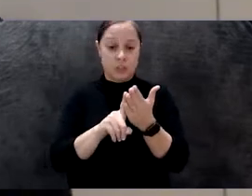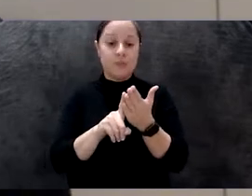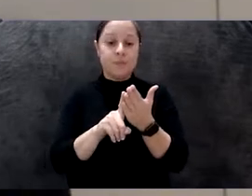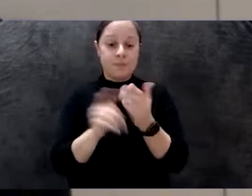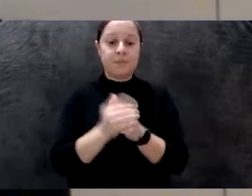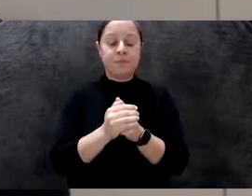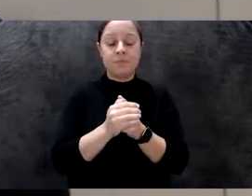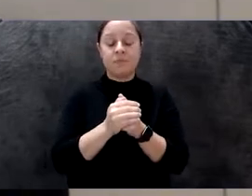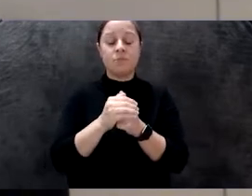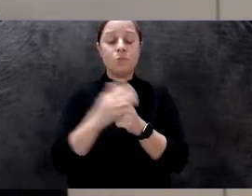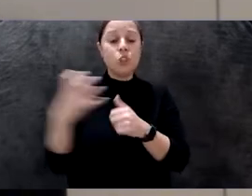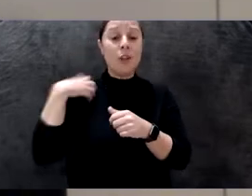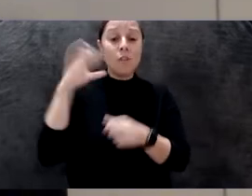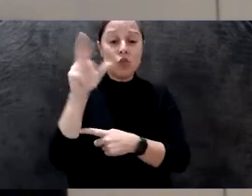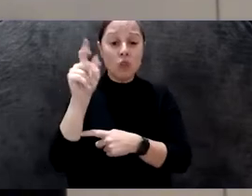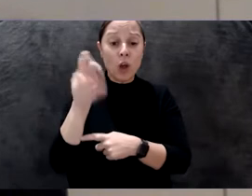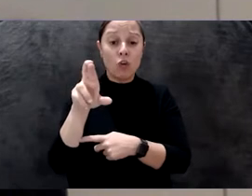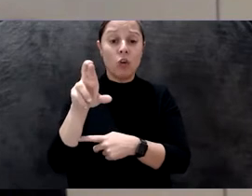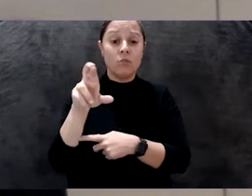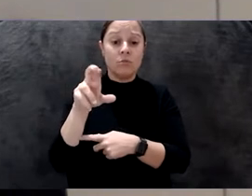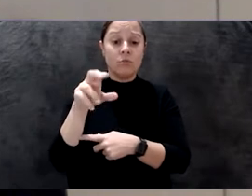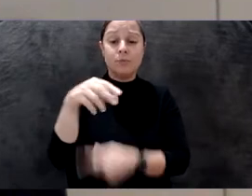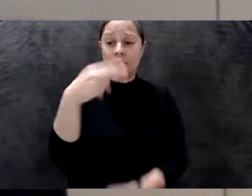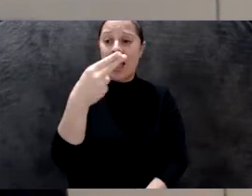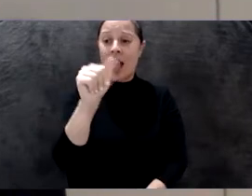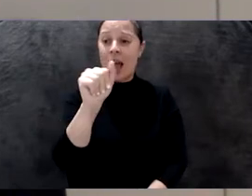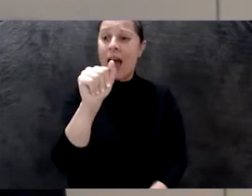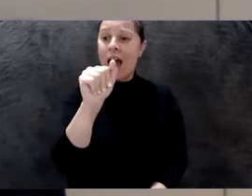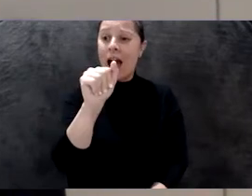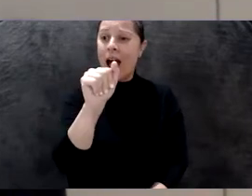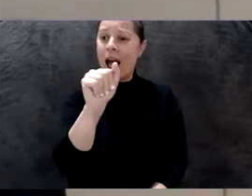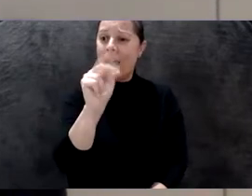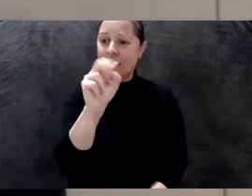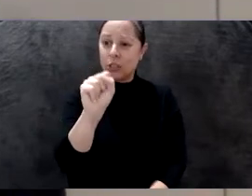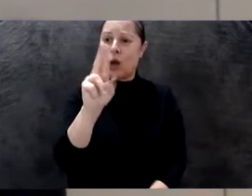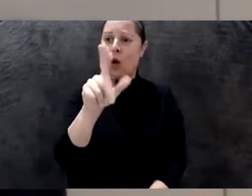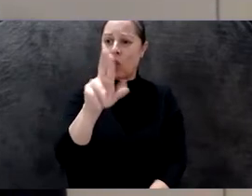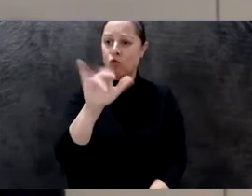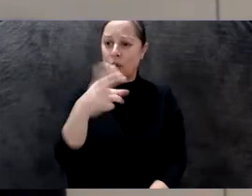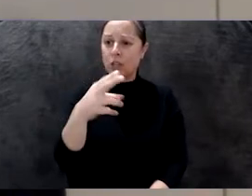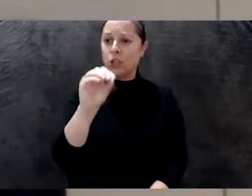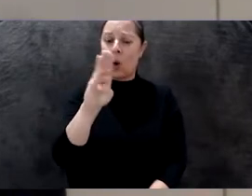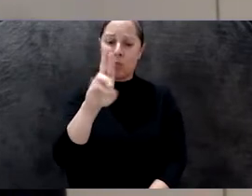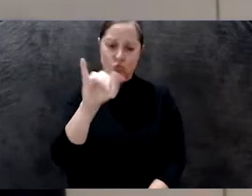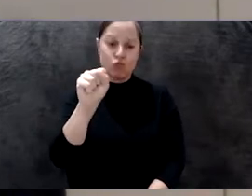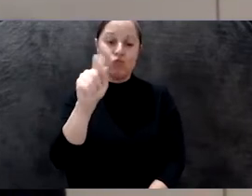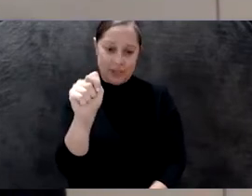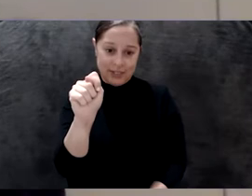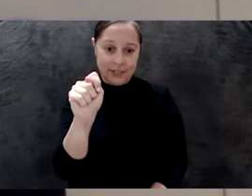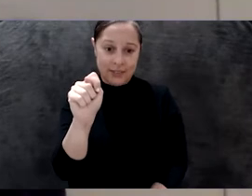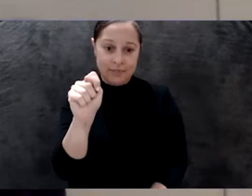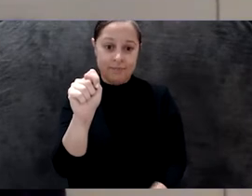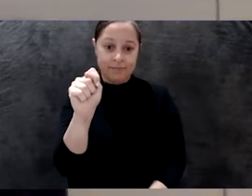Ulrich Oberst, who is our senior artistic advisor at The Shed and also artistic director of the Serpentine Galleries in London.